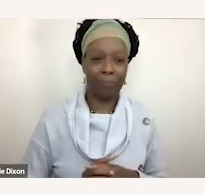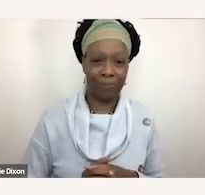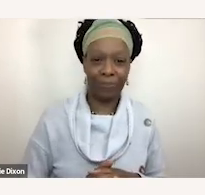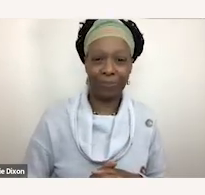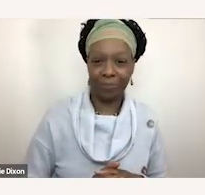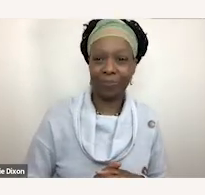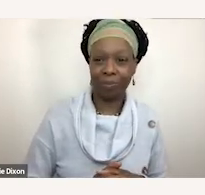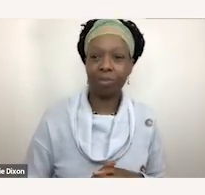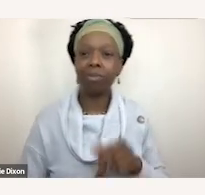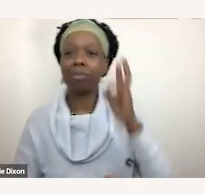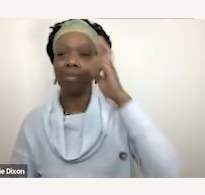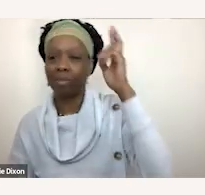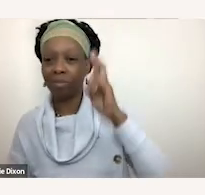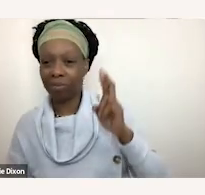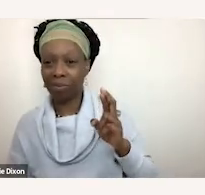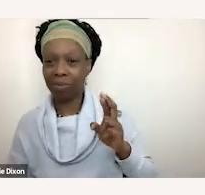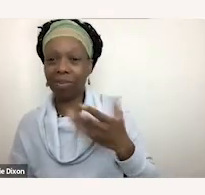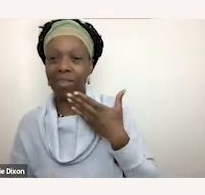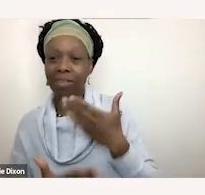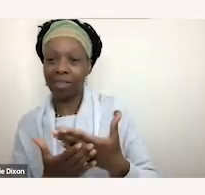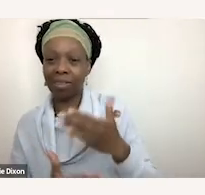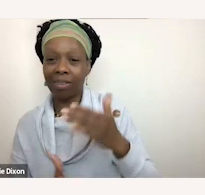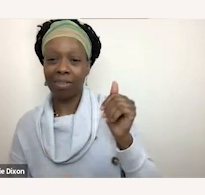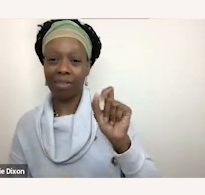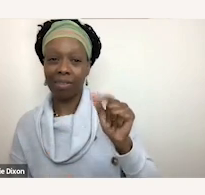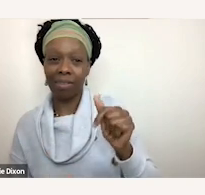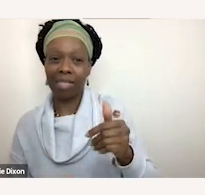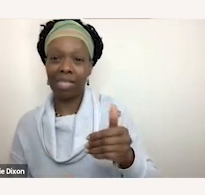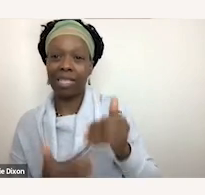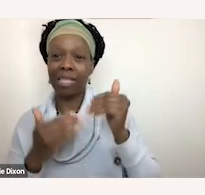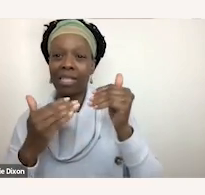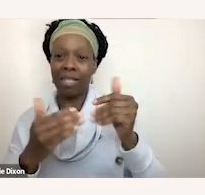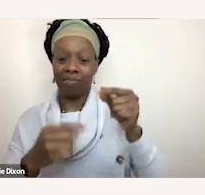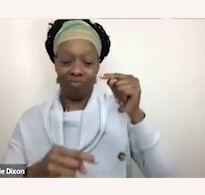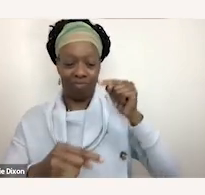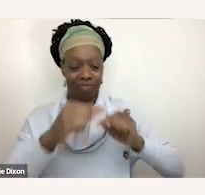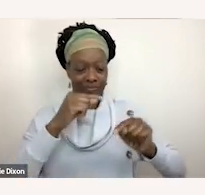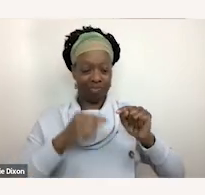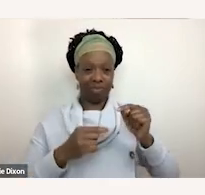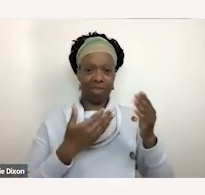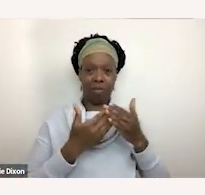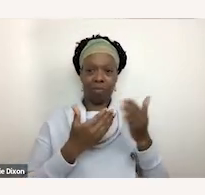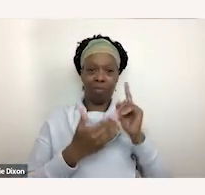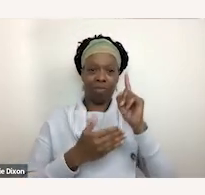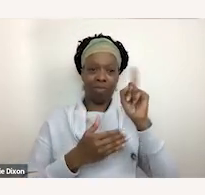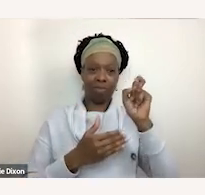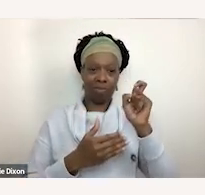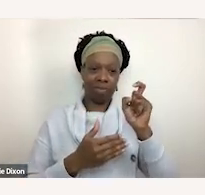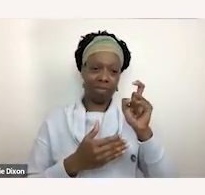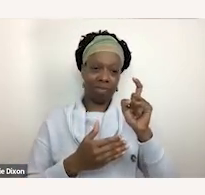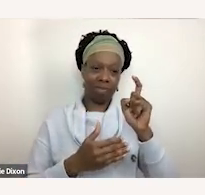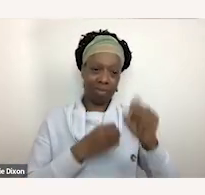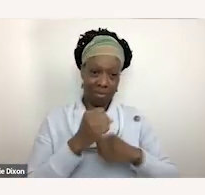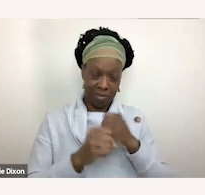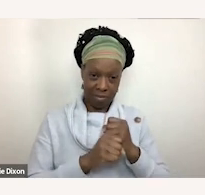yeah thanks actually so in the 1930s so let's go back you know almost 100 years now institutionalization was really the default